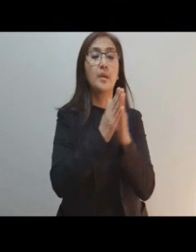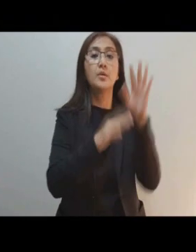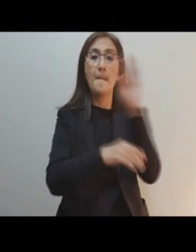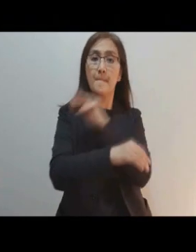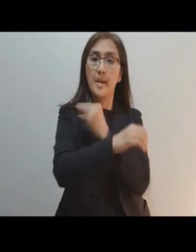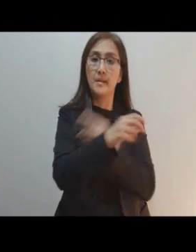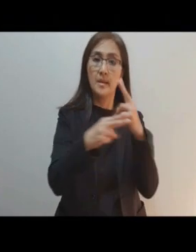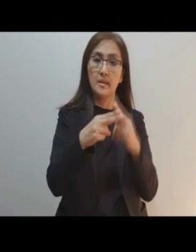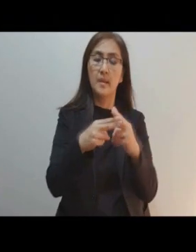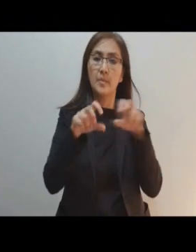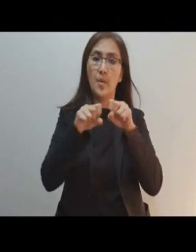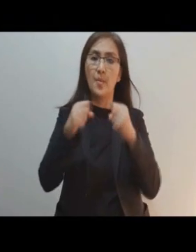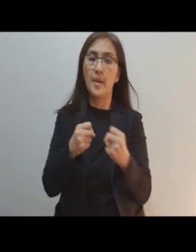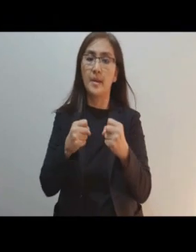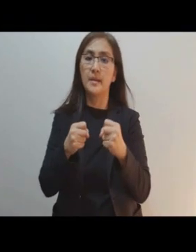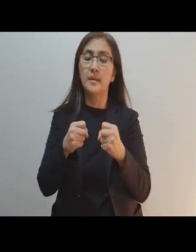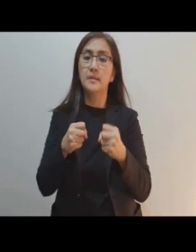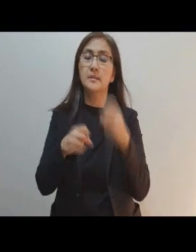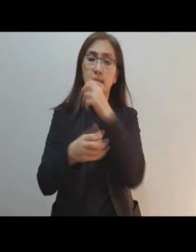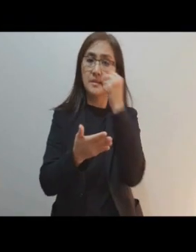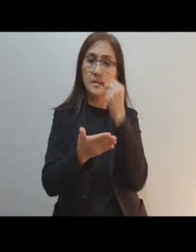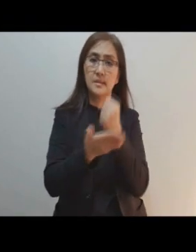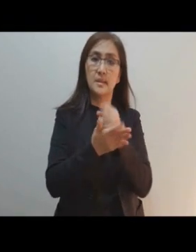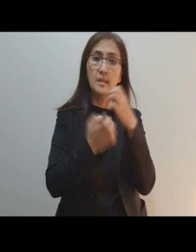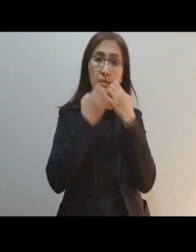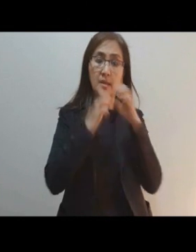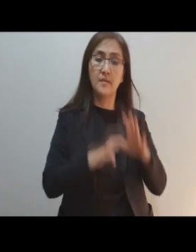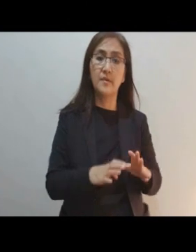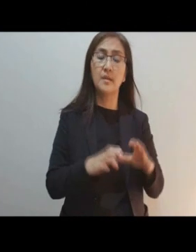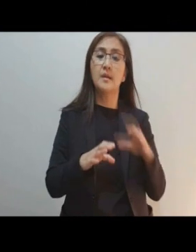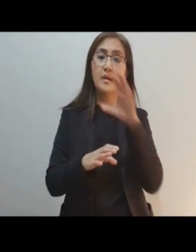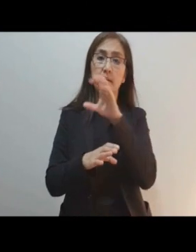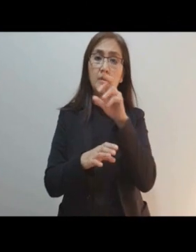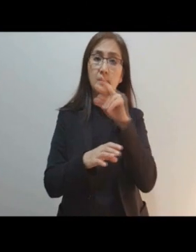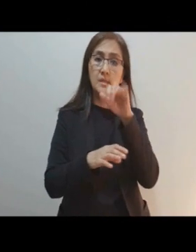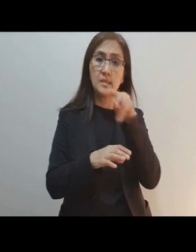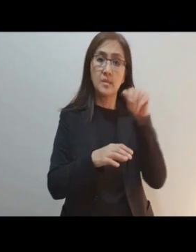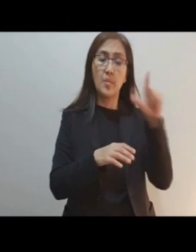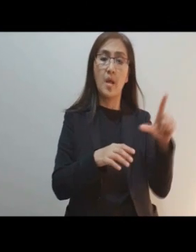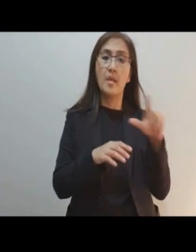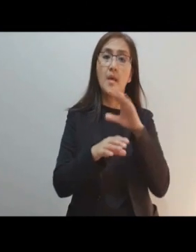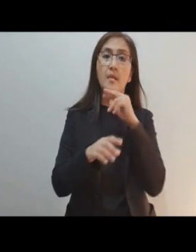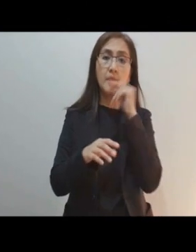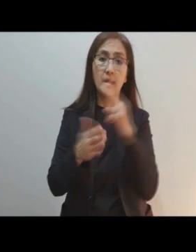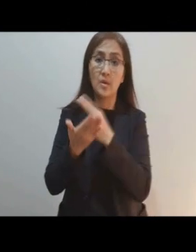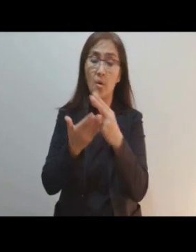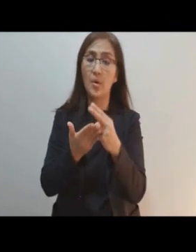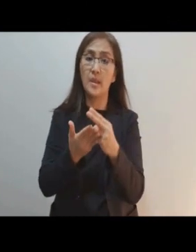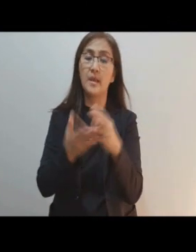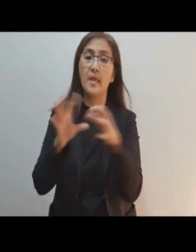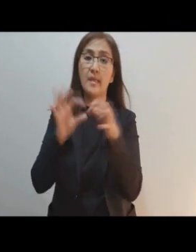your mighty name to break any evil seals and consecrations, curses and spells, unholy ties,